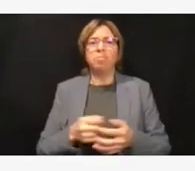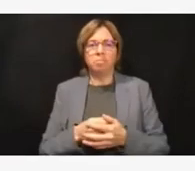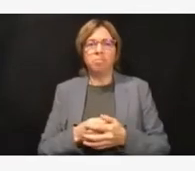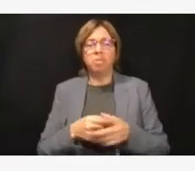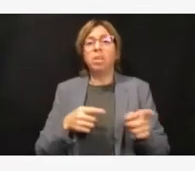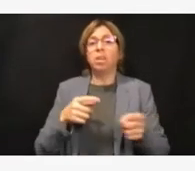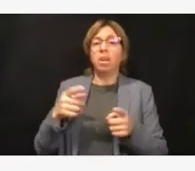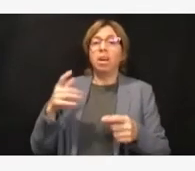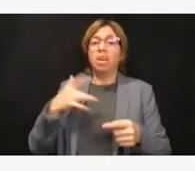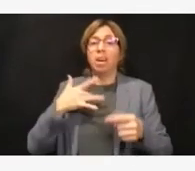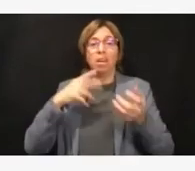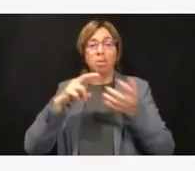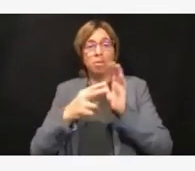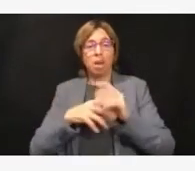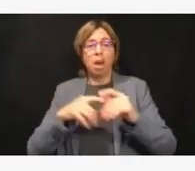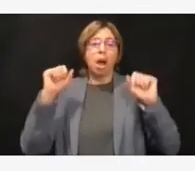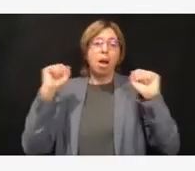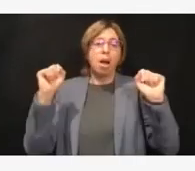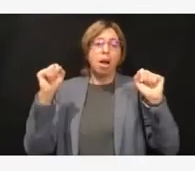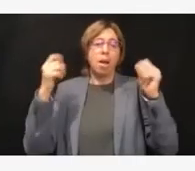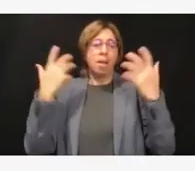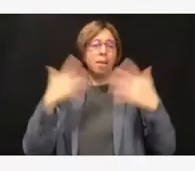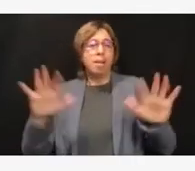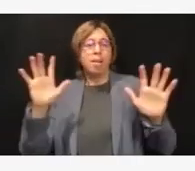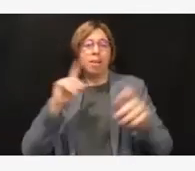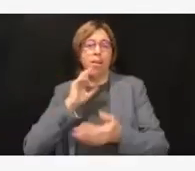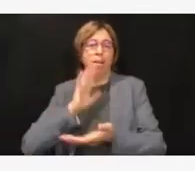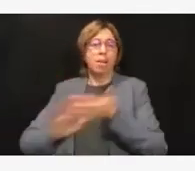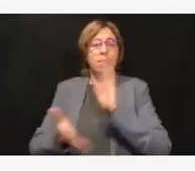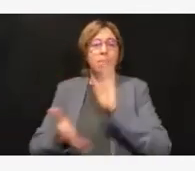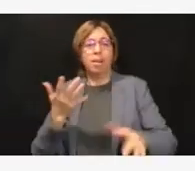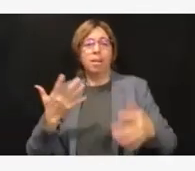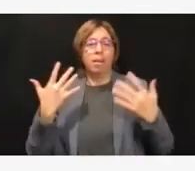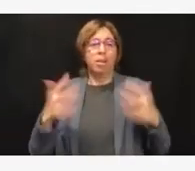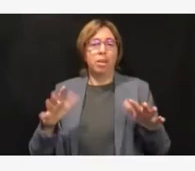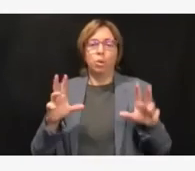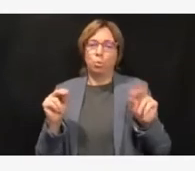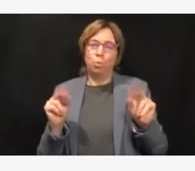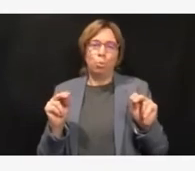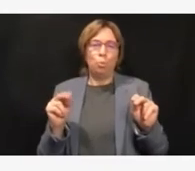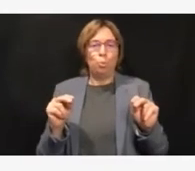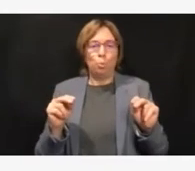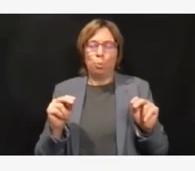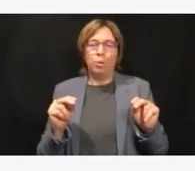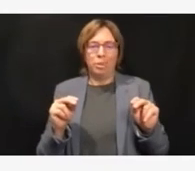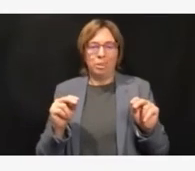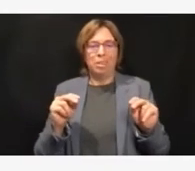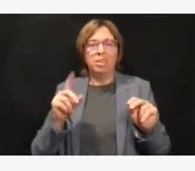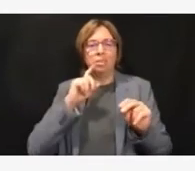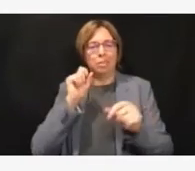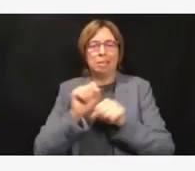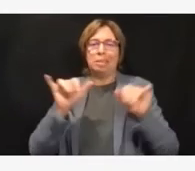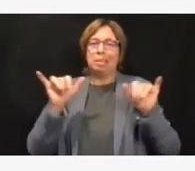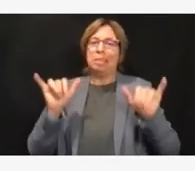We don't believe this will be our last surge of COVID. We hope it's the worst one.